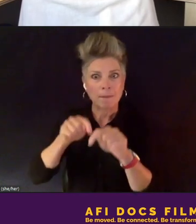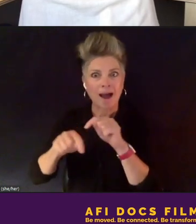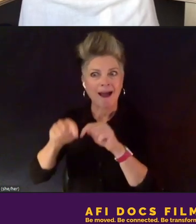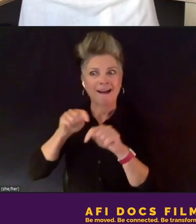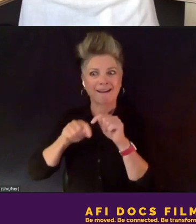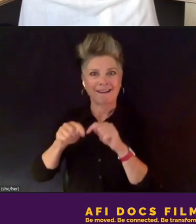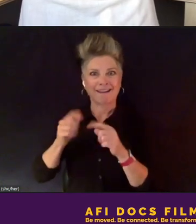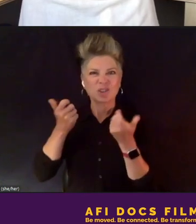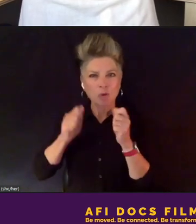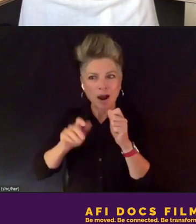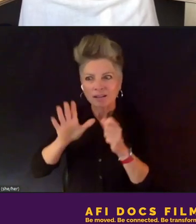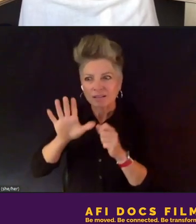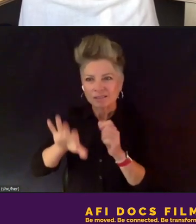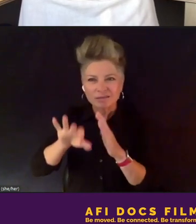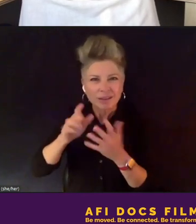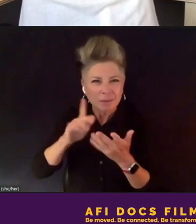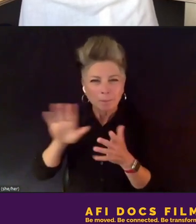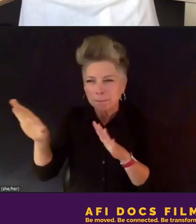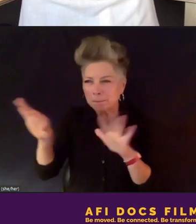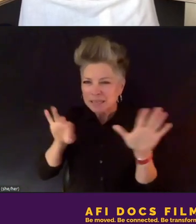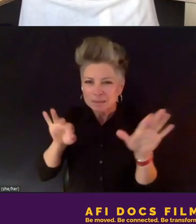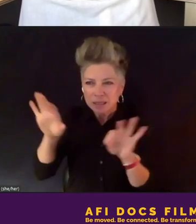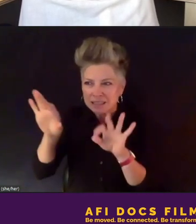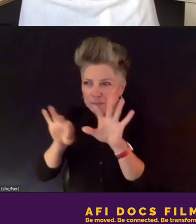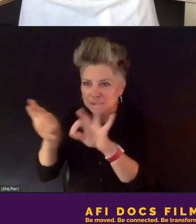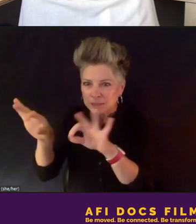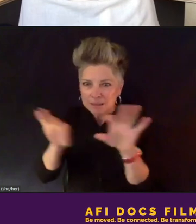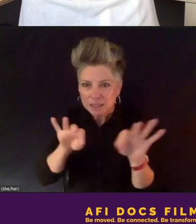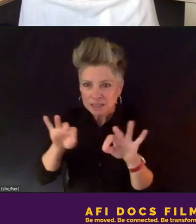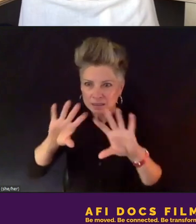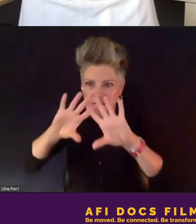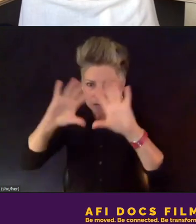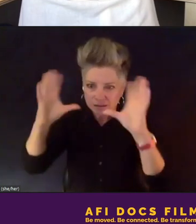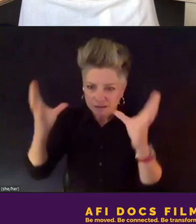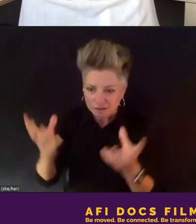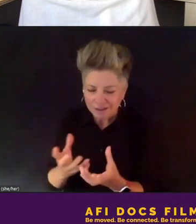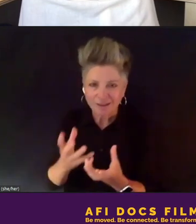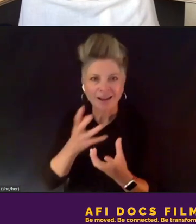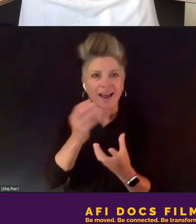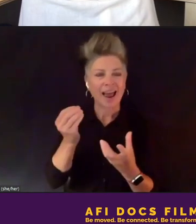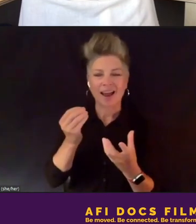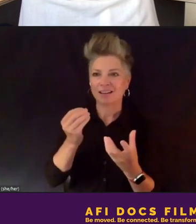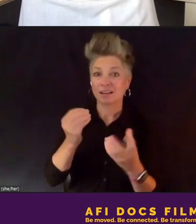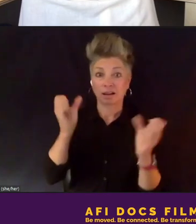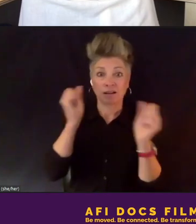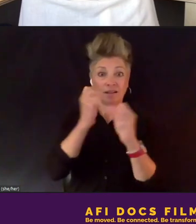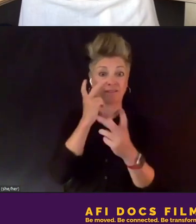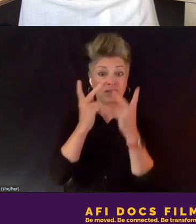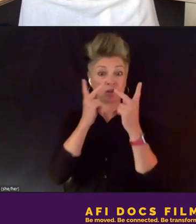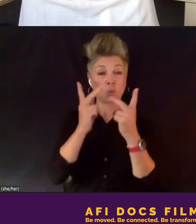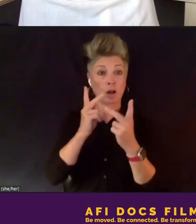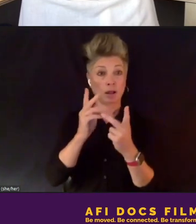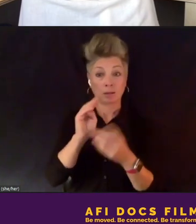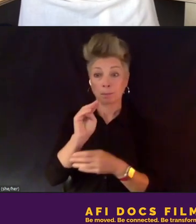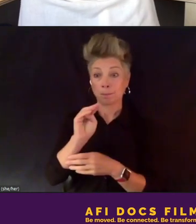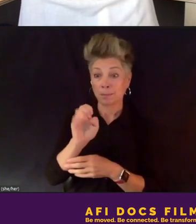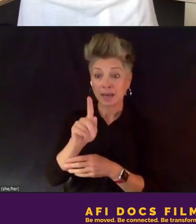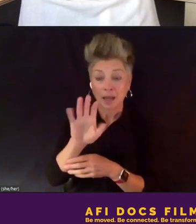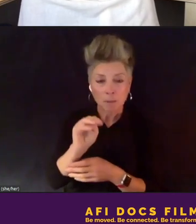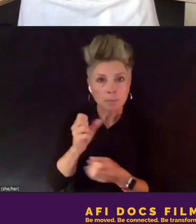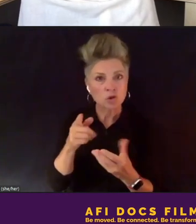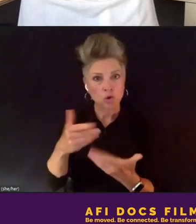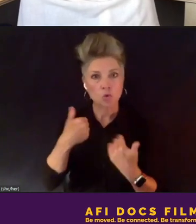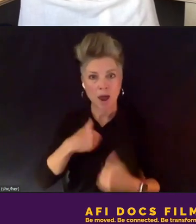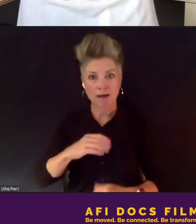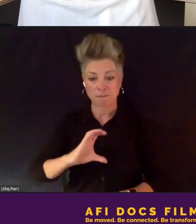we're working in a visual medium. And so in your film, you have body cam footage, there's some recreations, if you will, and just like,